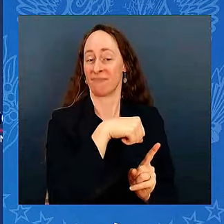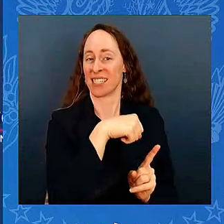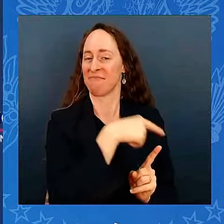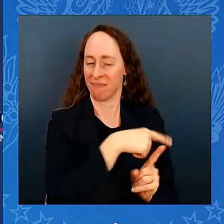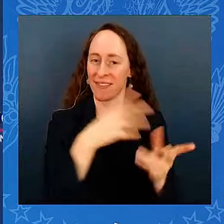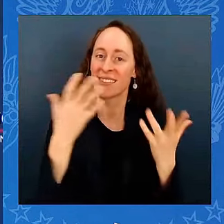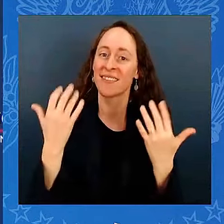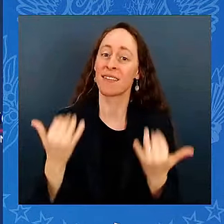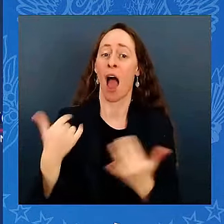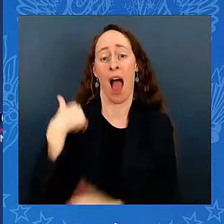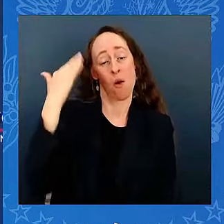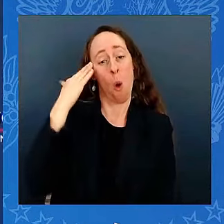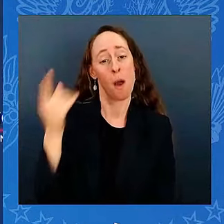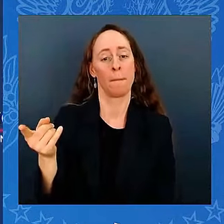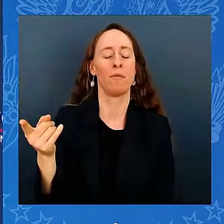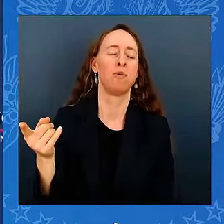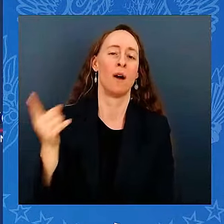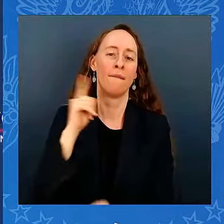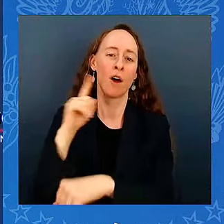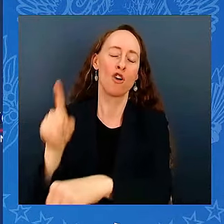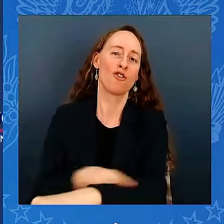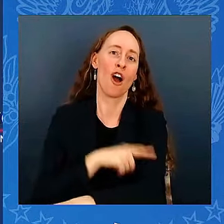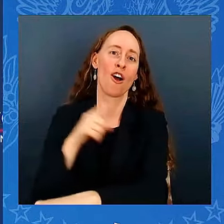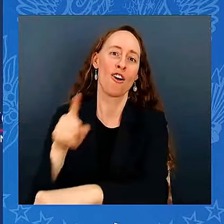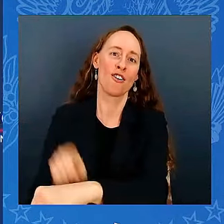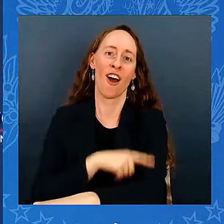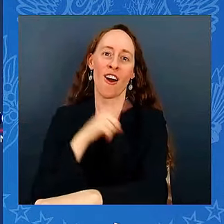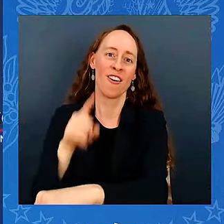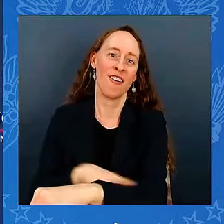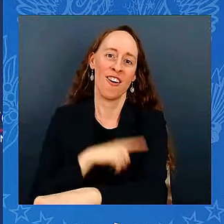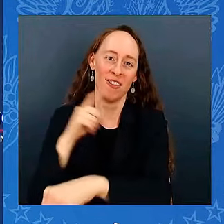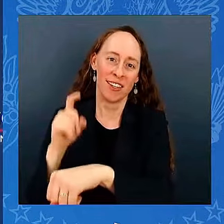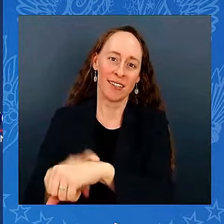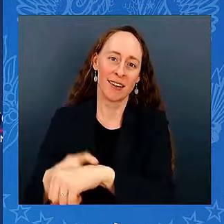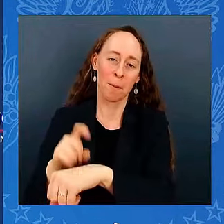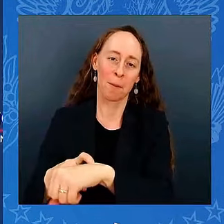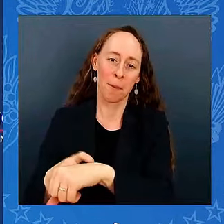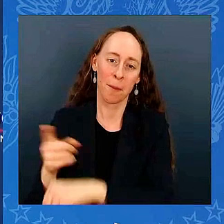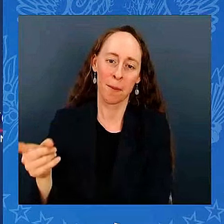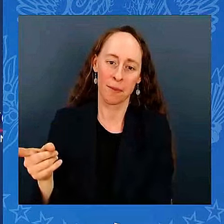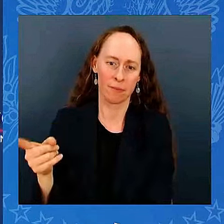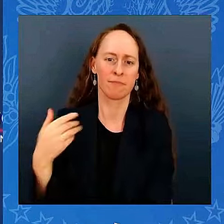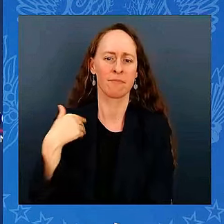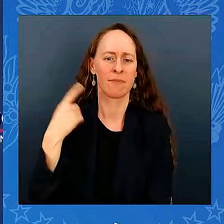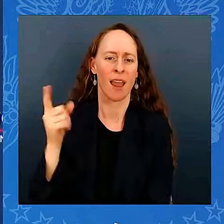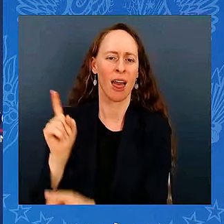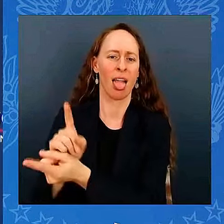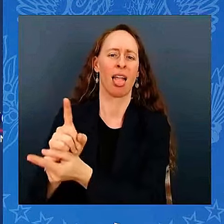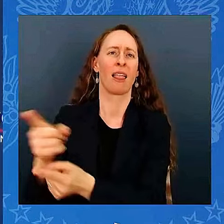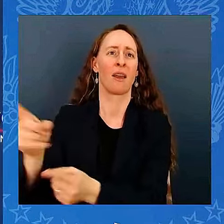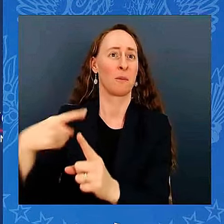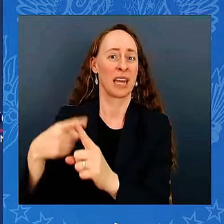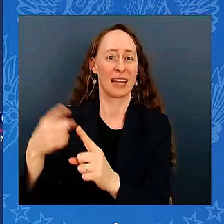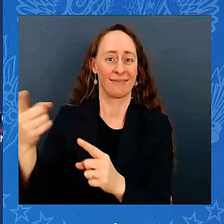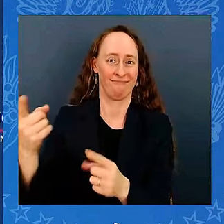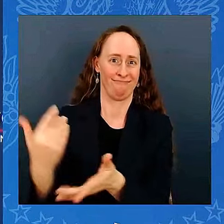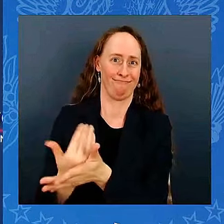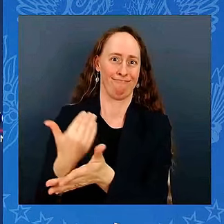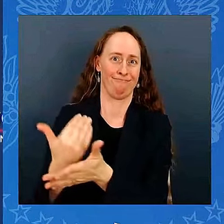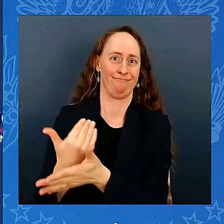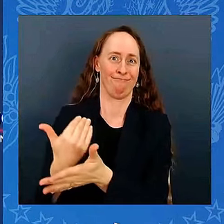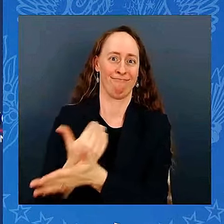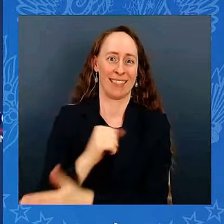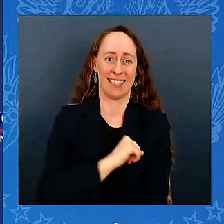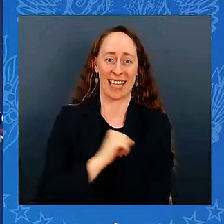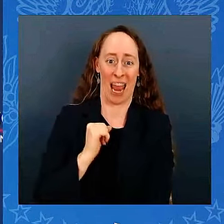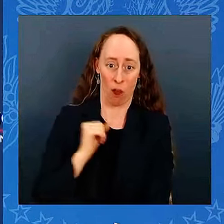I first came to know him when he was the first Senator, a sitting Senator, to endorse my then boss, Jimmy Carter,